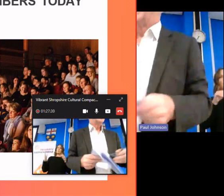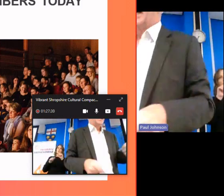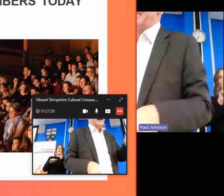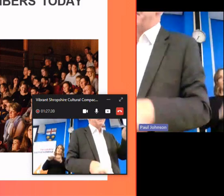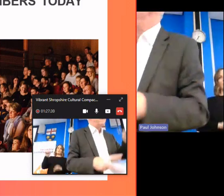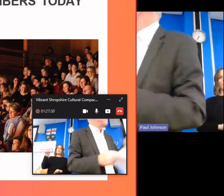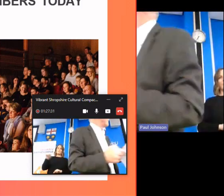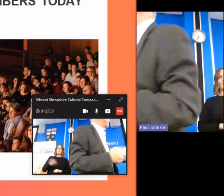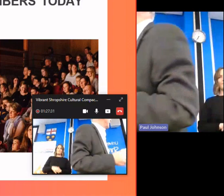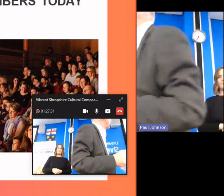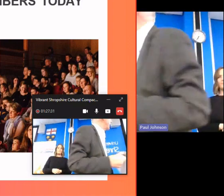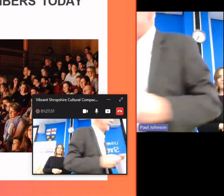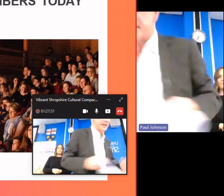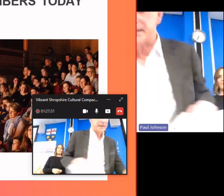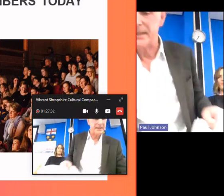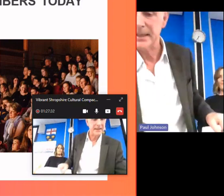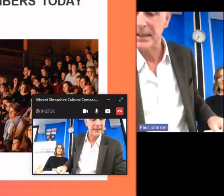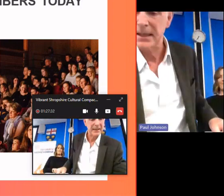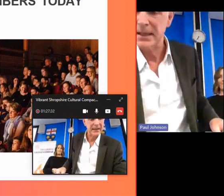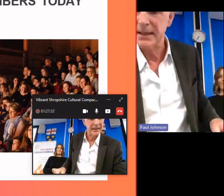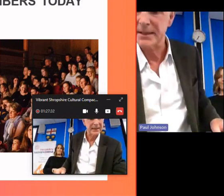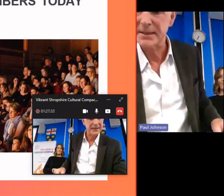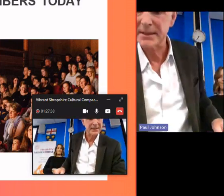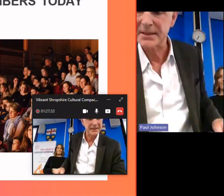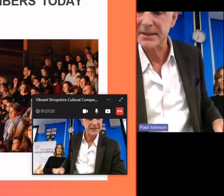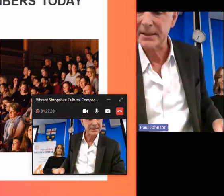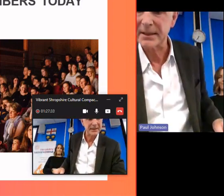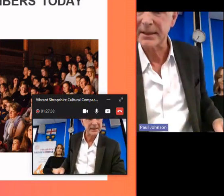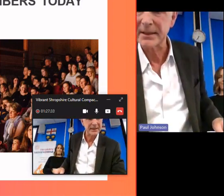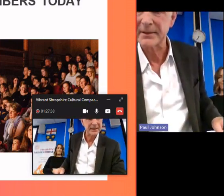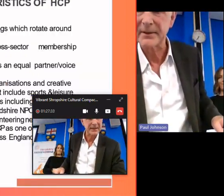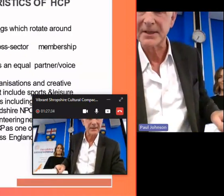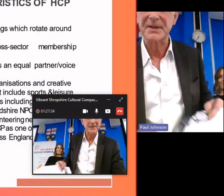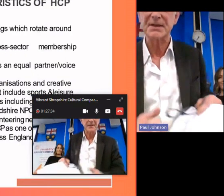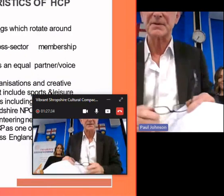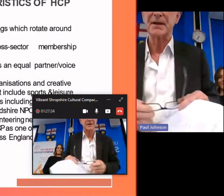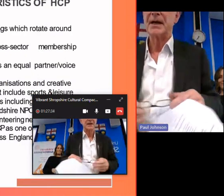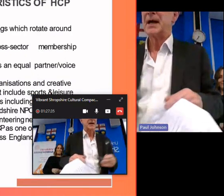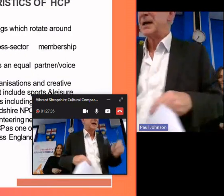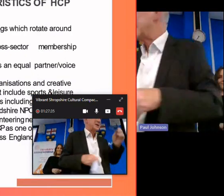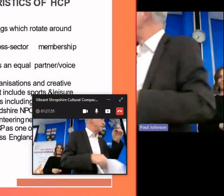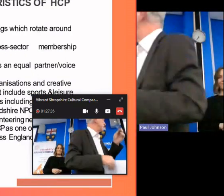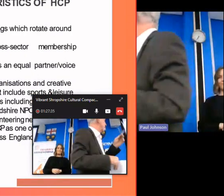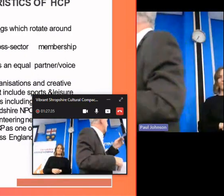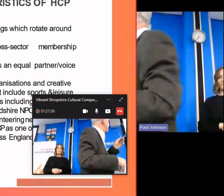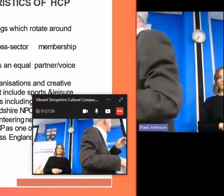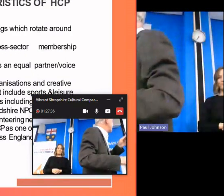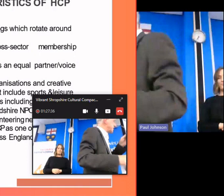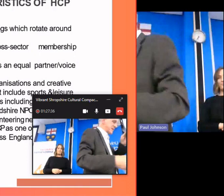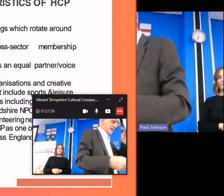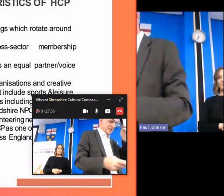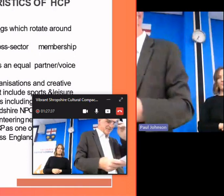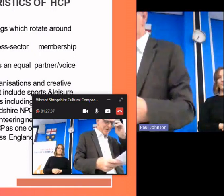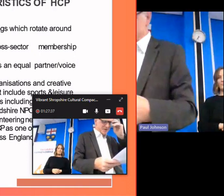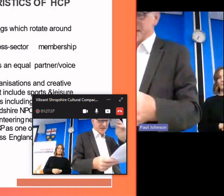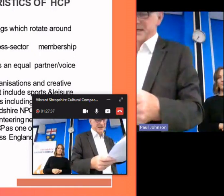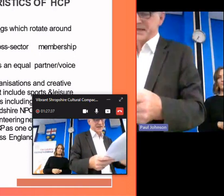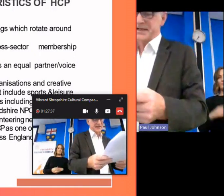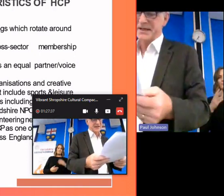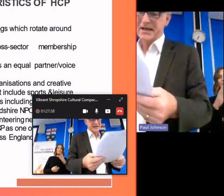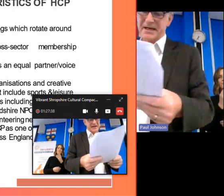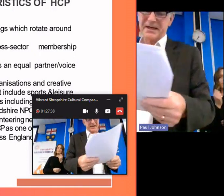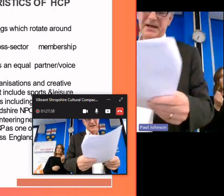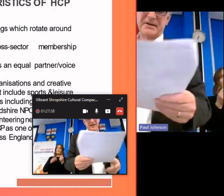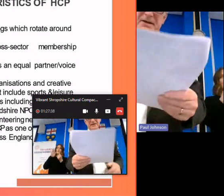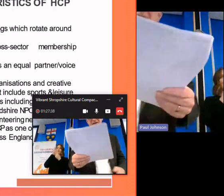um the uh let's just uh go around to next one so um some of those